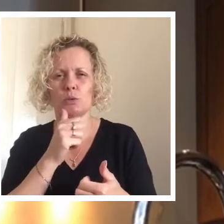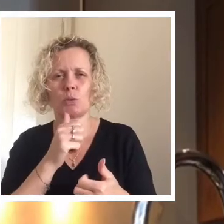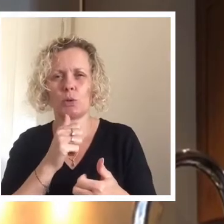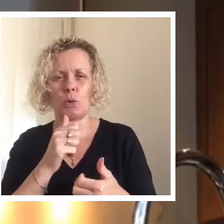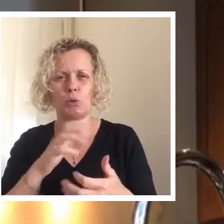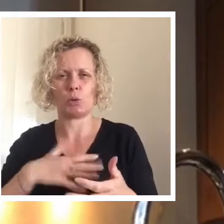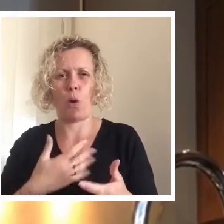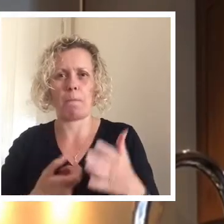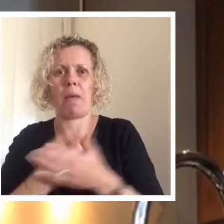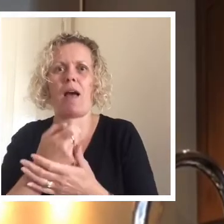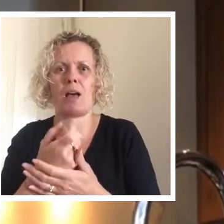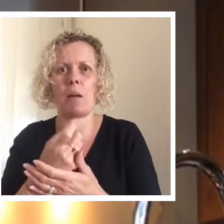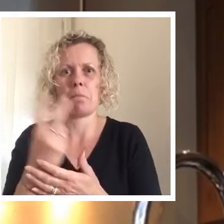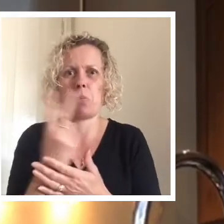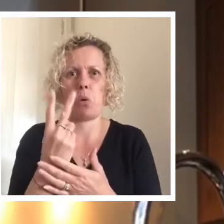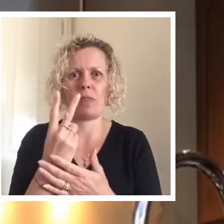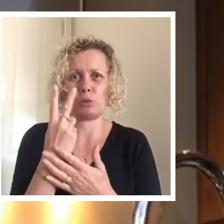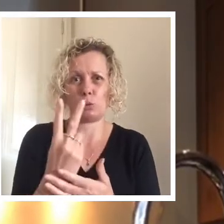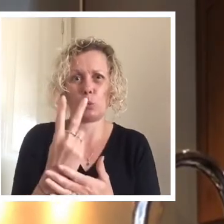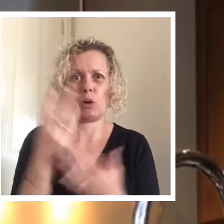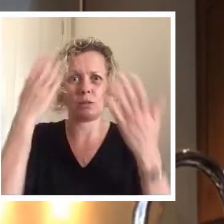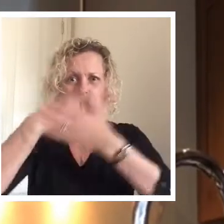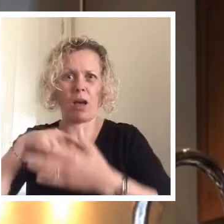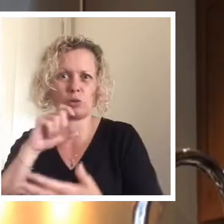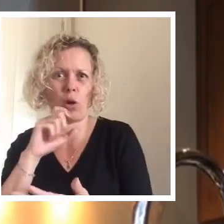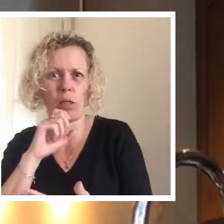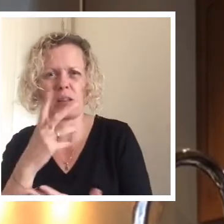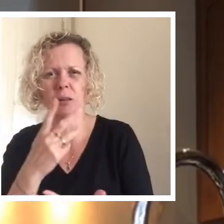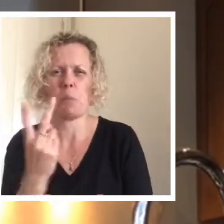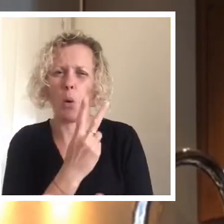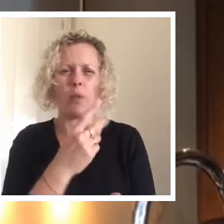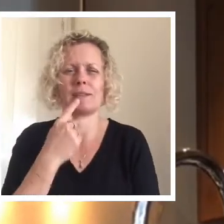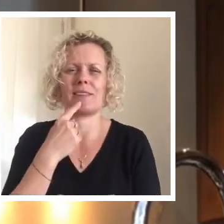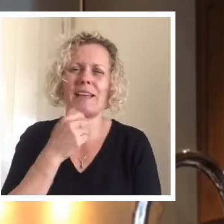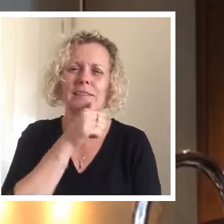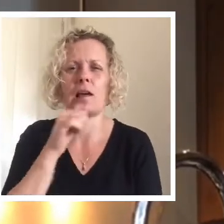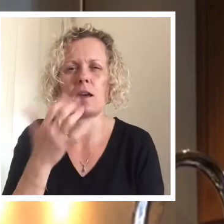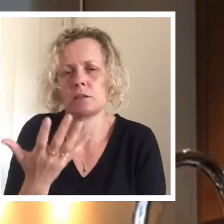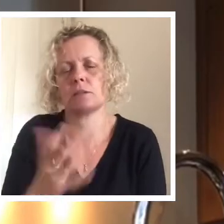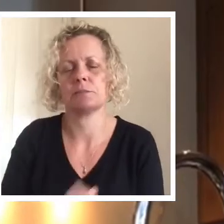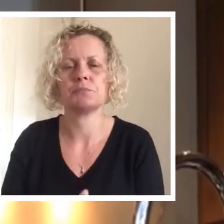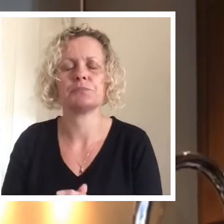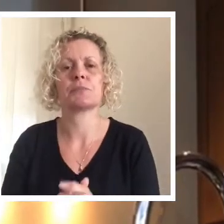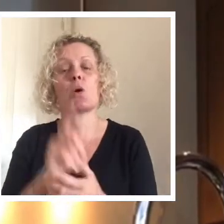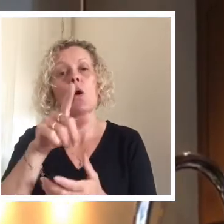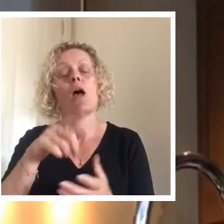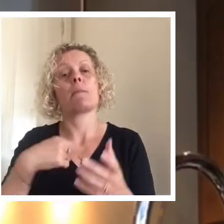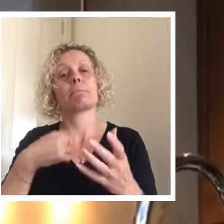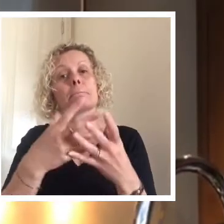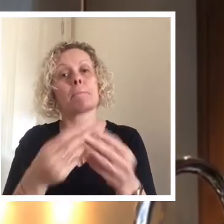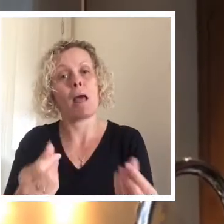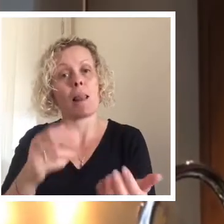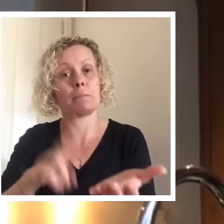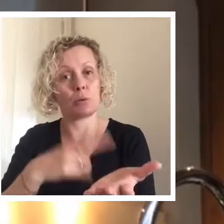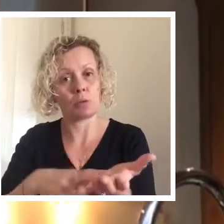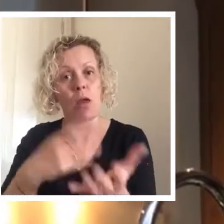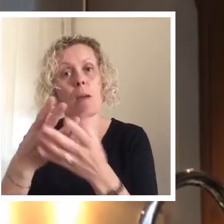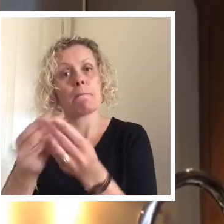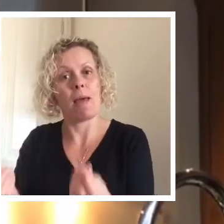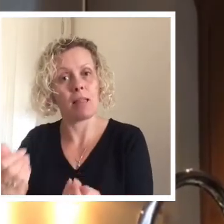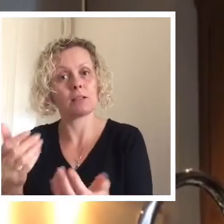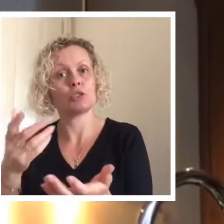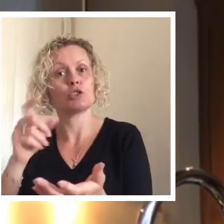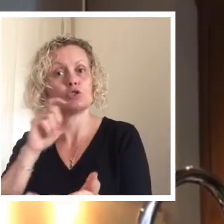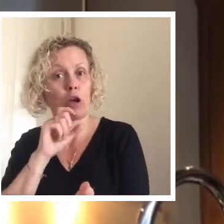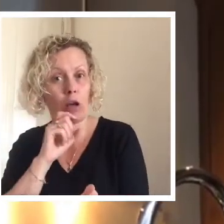too lot of chocolate and it will still taste just as yummy. So I've already melted my butter and I've melted my chocolate as you